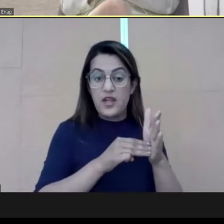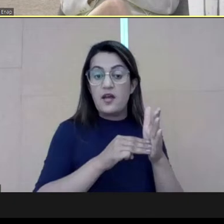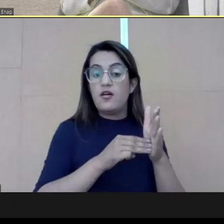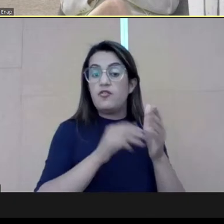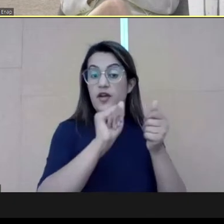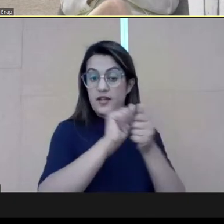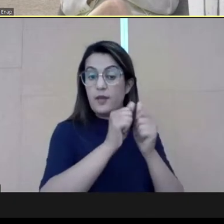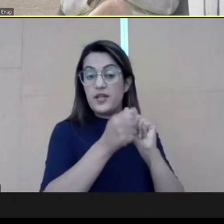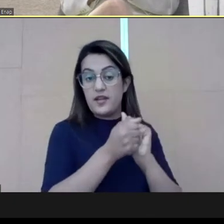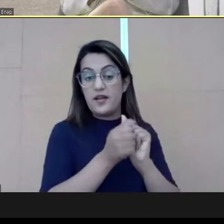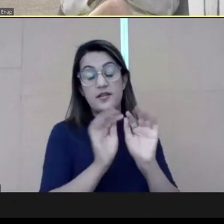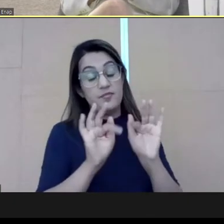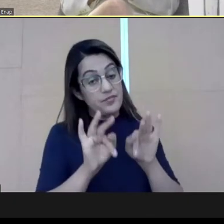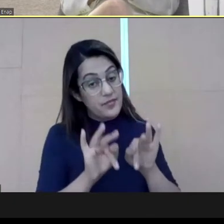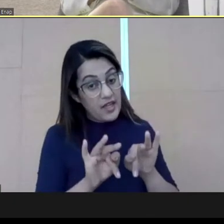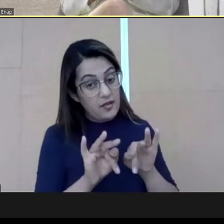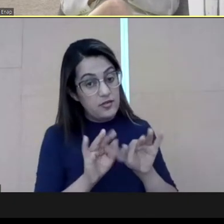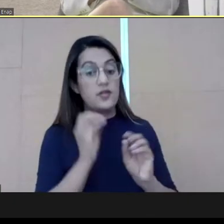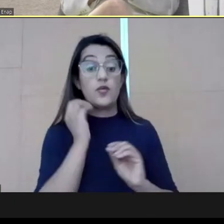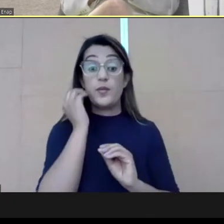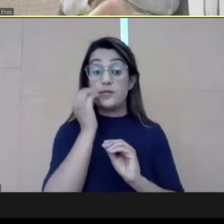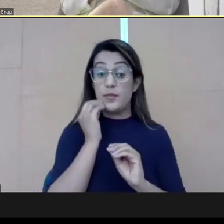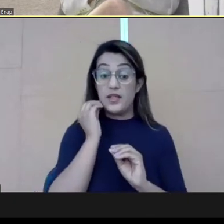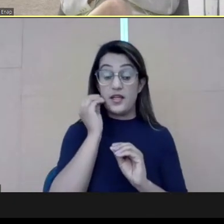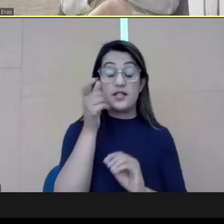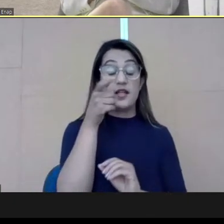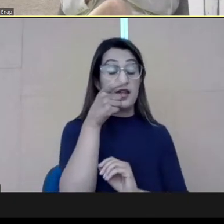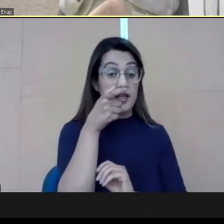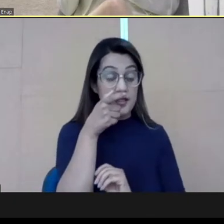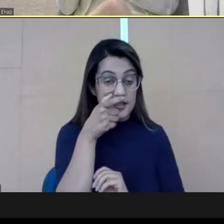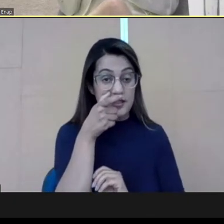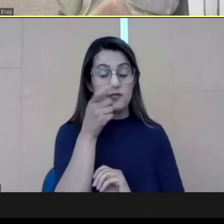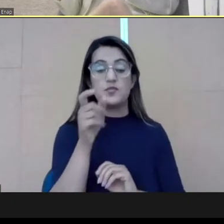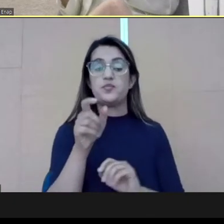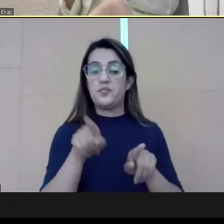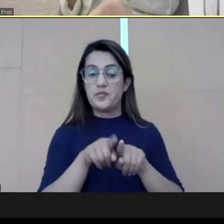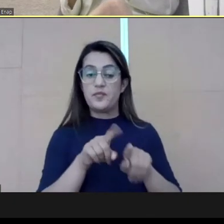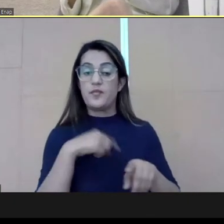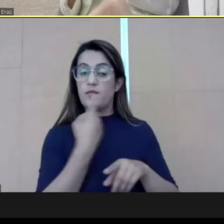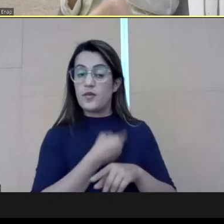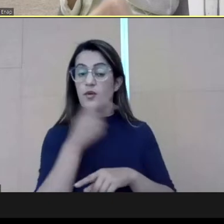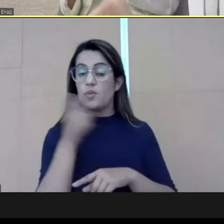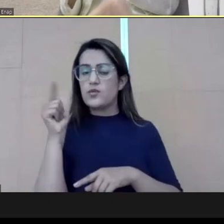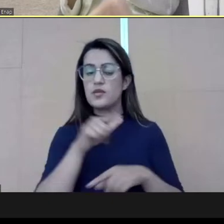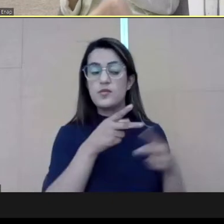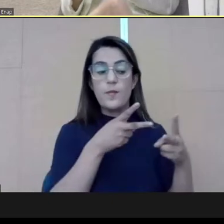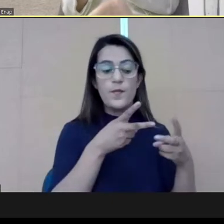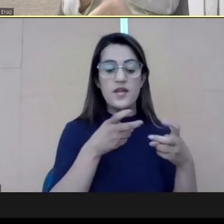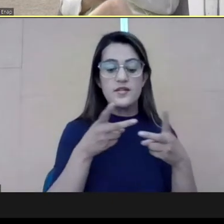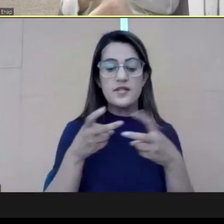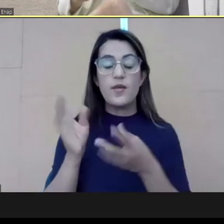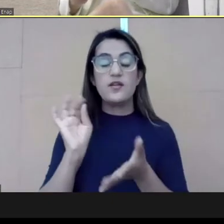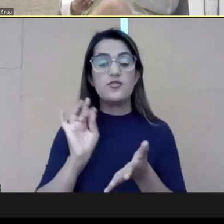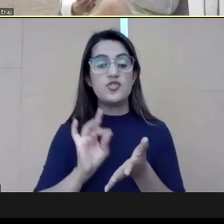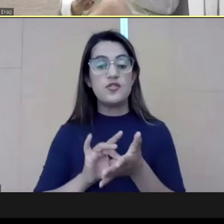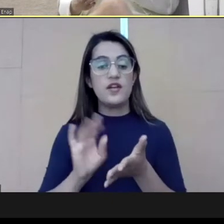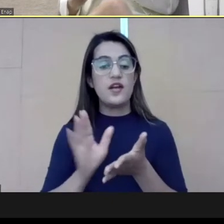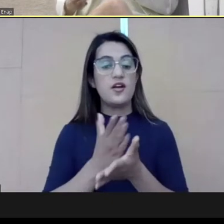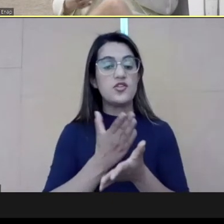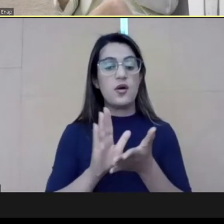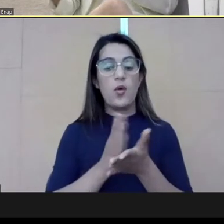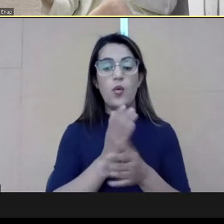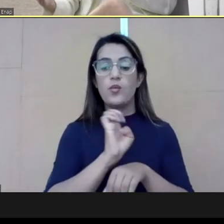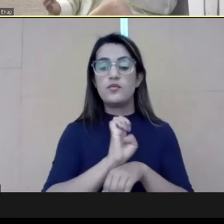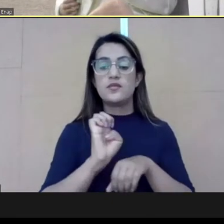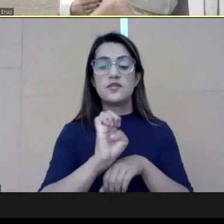the right methodology, and so on. And it was a very interesting experience. So, we could have, and we could